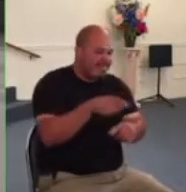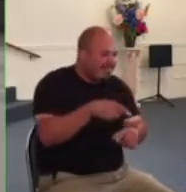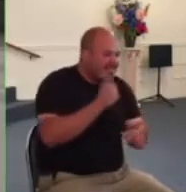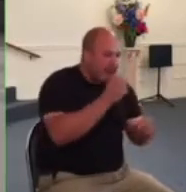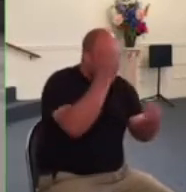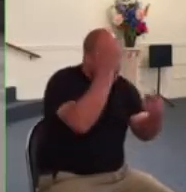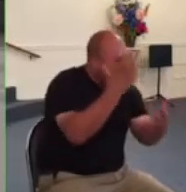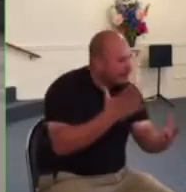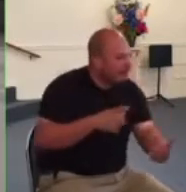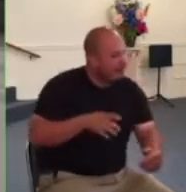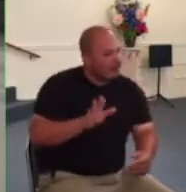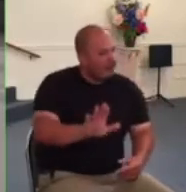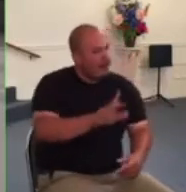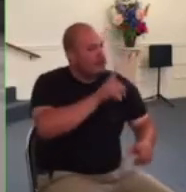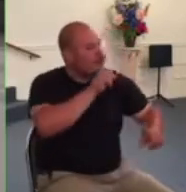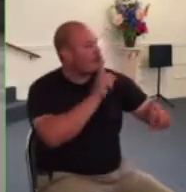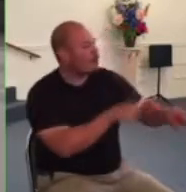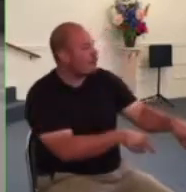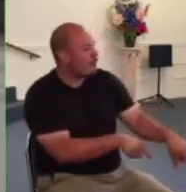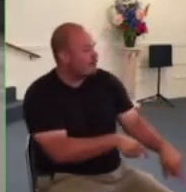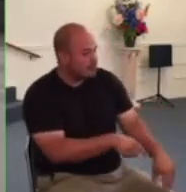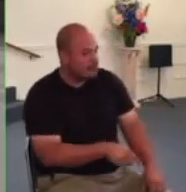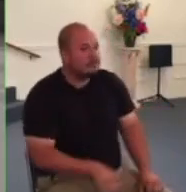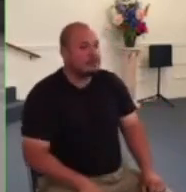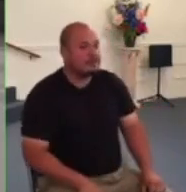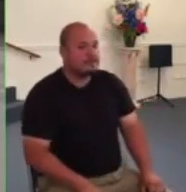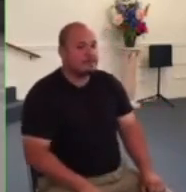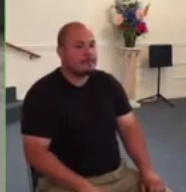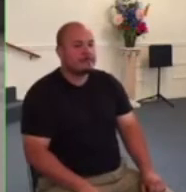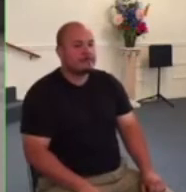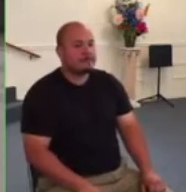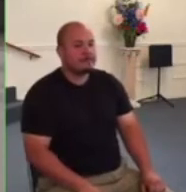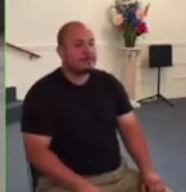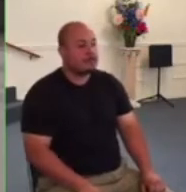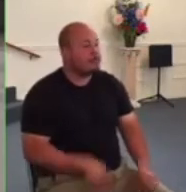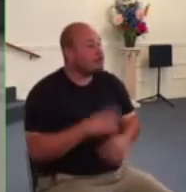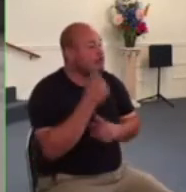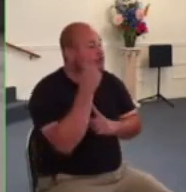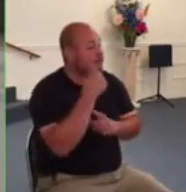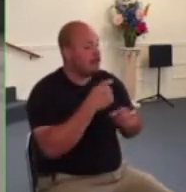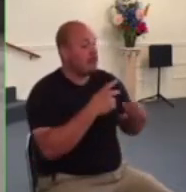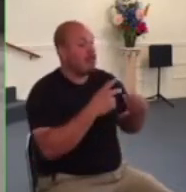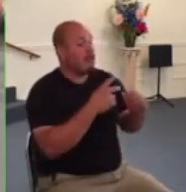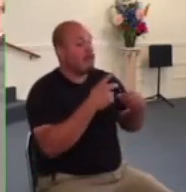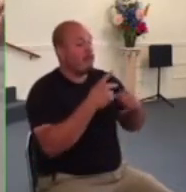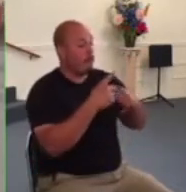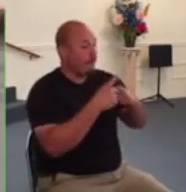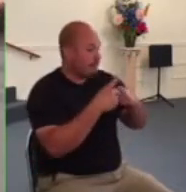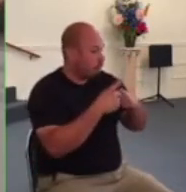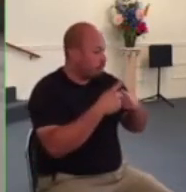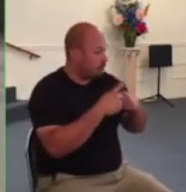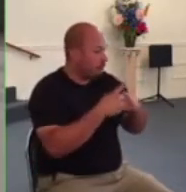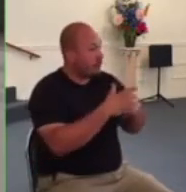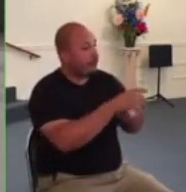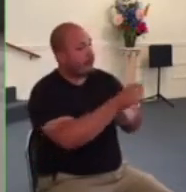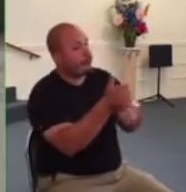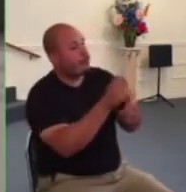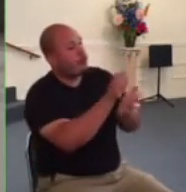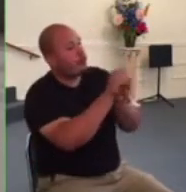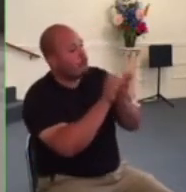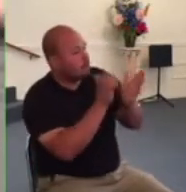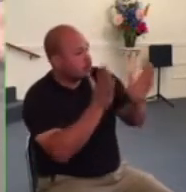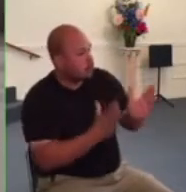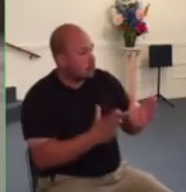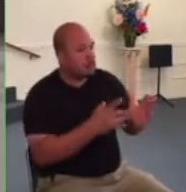speak and teach in jesus name so when peter and the other apostles declare in verse 29 we must